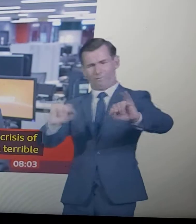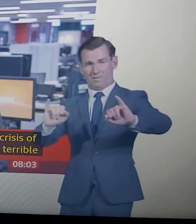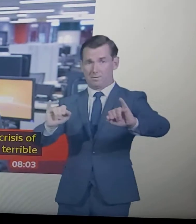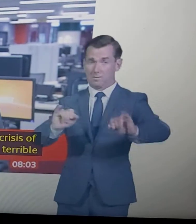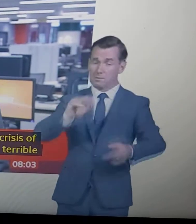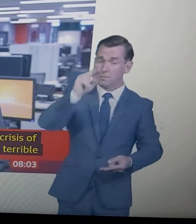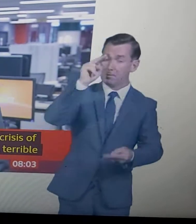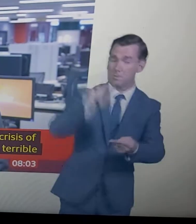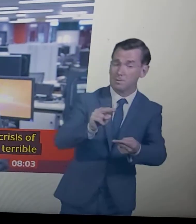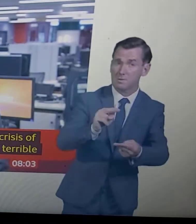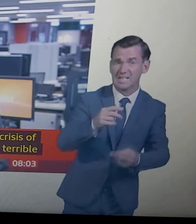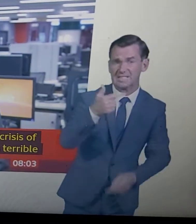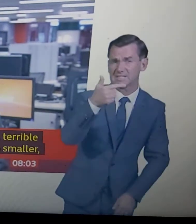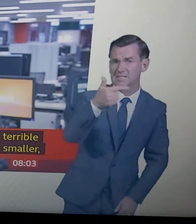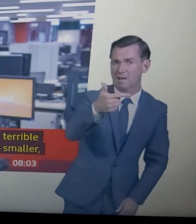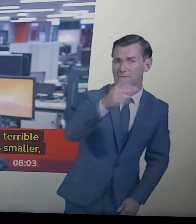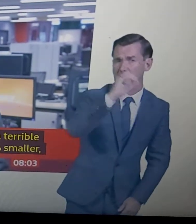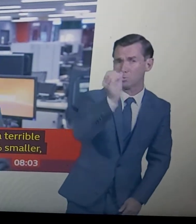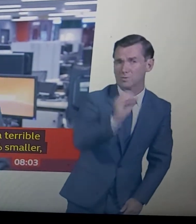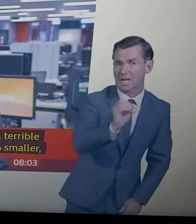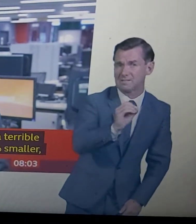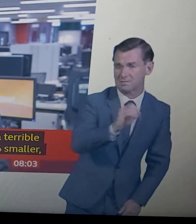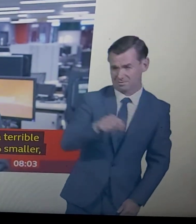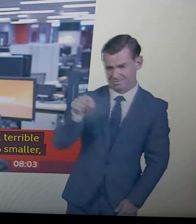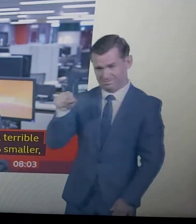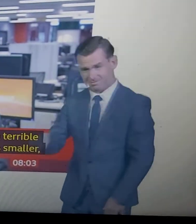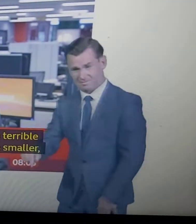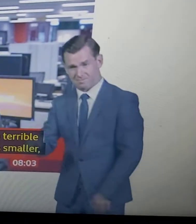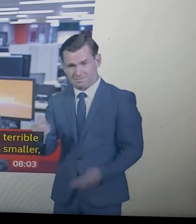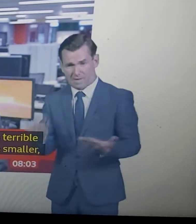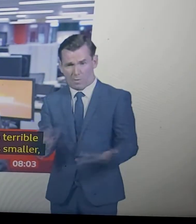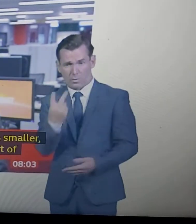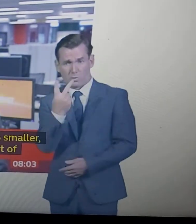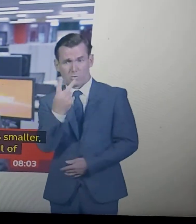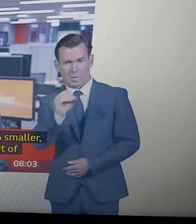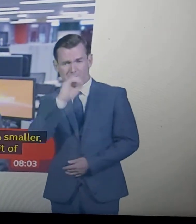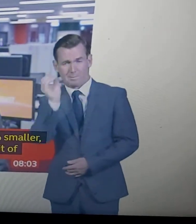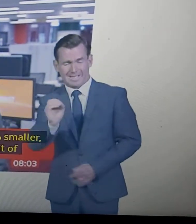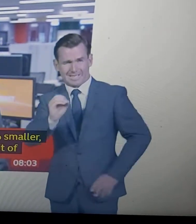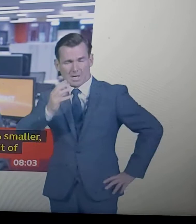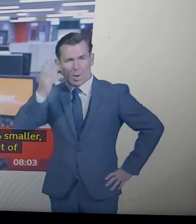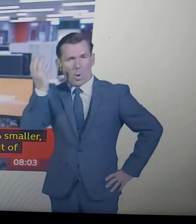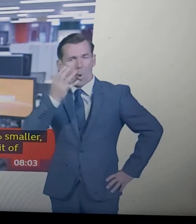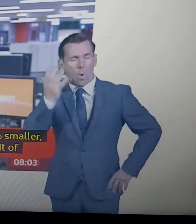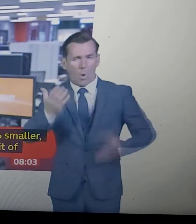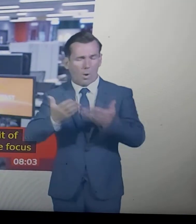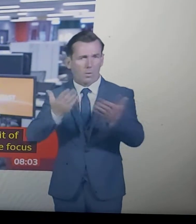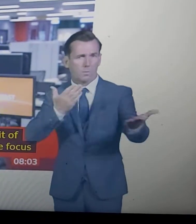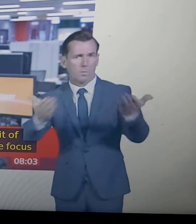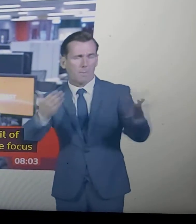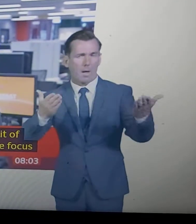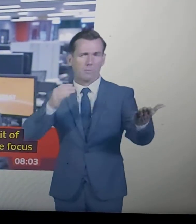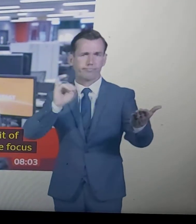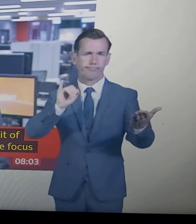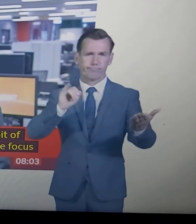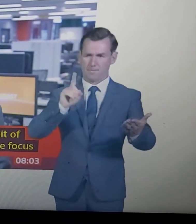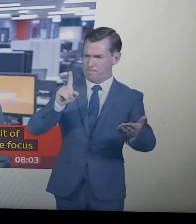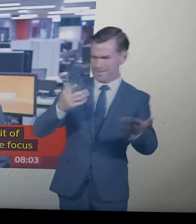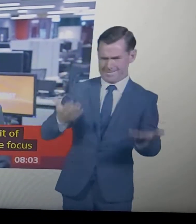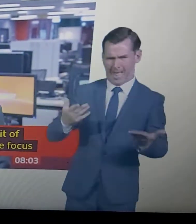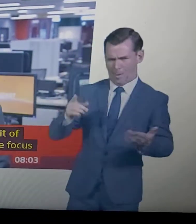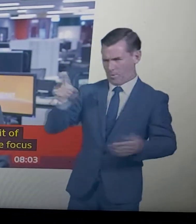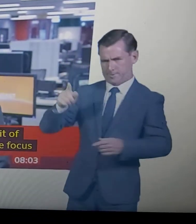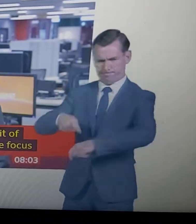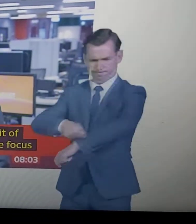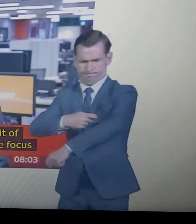for us. But quite clearly, the focus now is on things like jobs and getting business up and running again. On Tuesday, we'll get an update on the